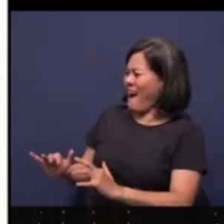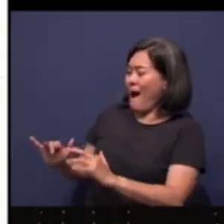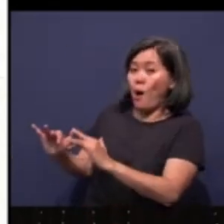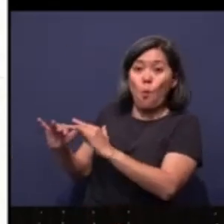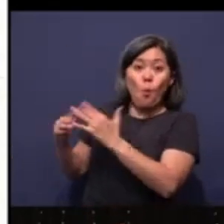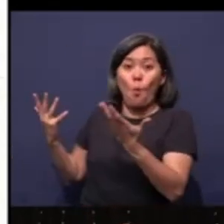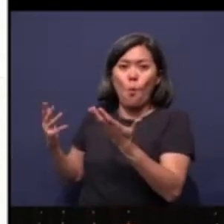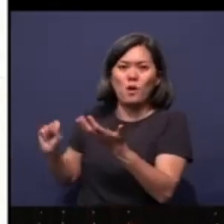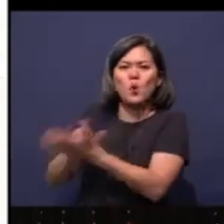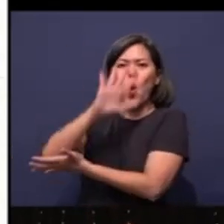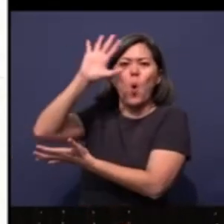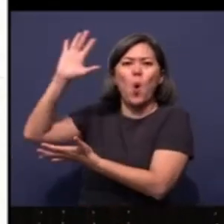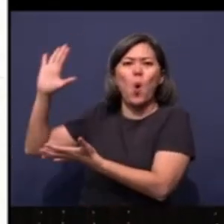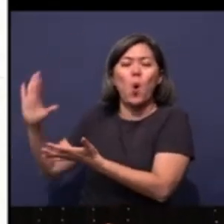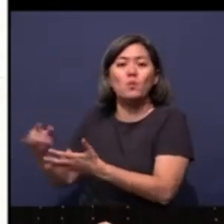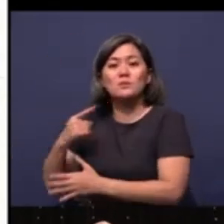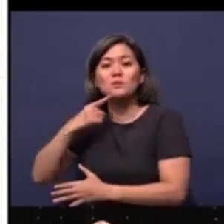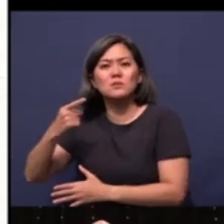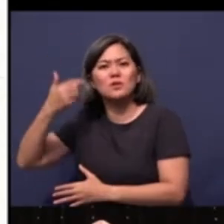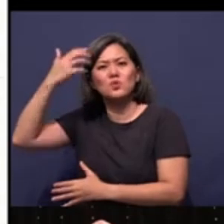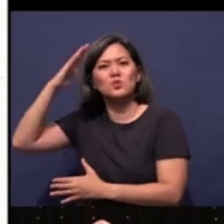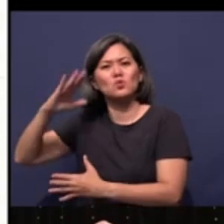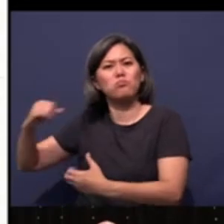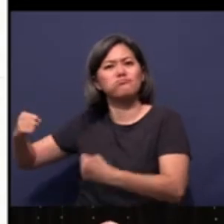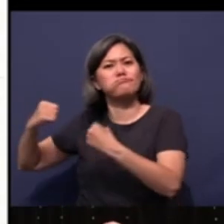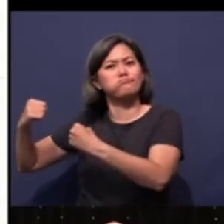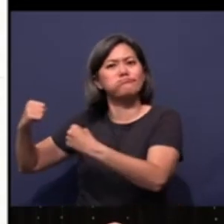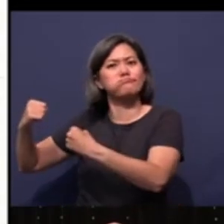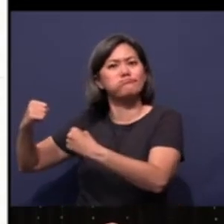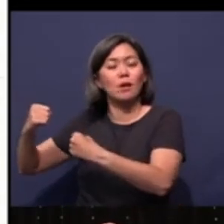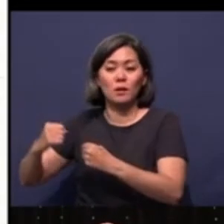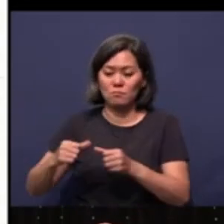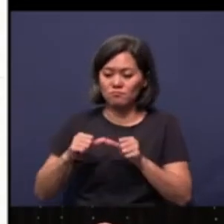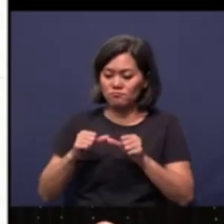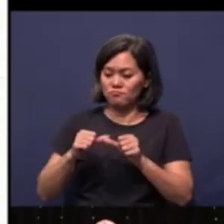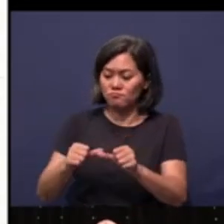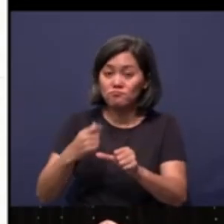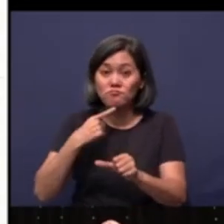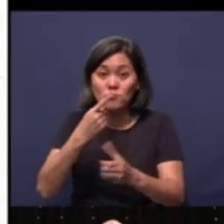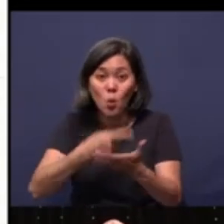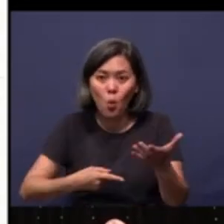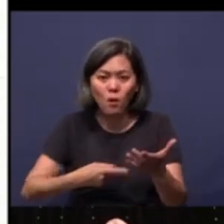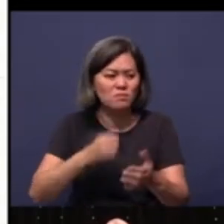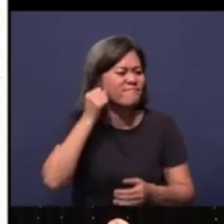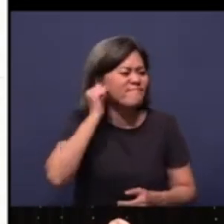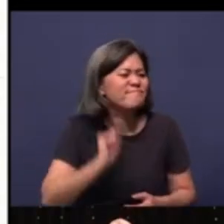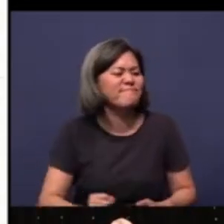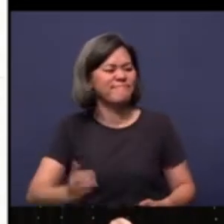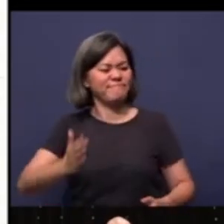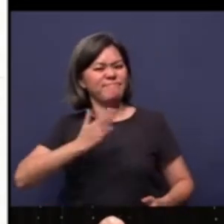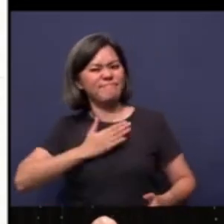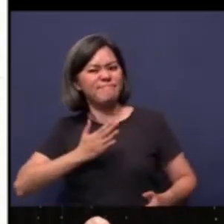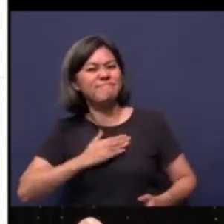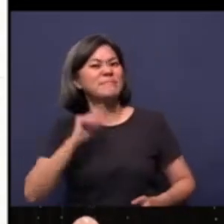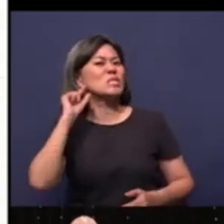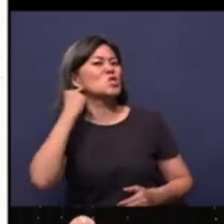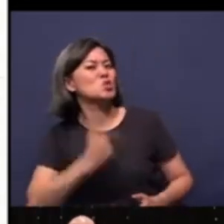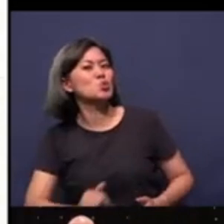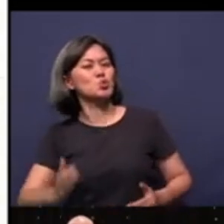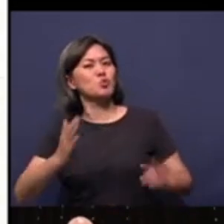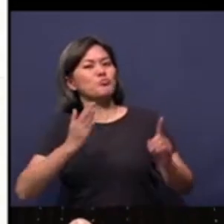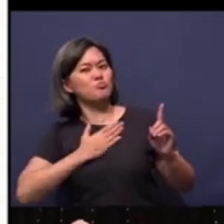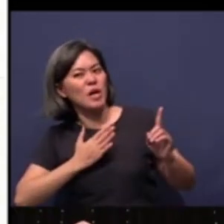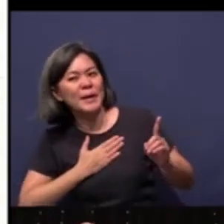says the Lord Almighty. And he goes on further to say, the silver is mine, the gold is mine.